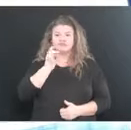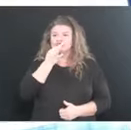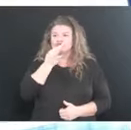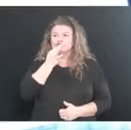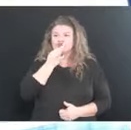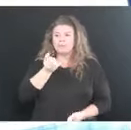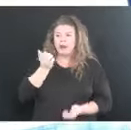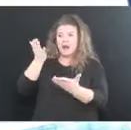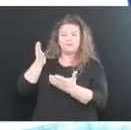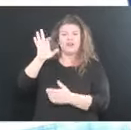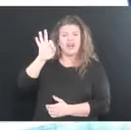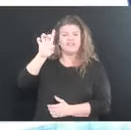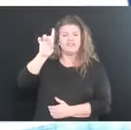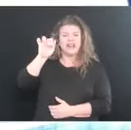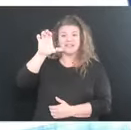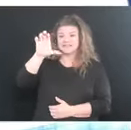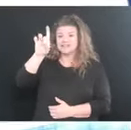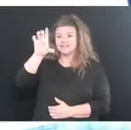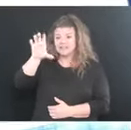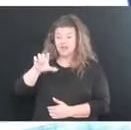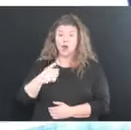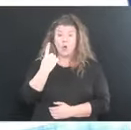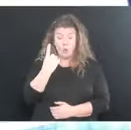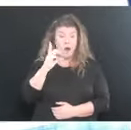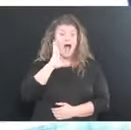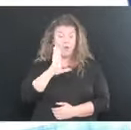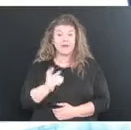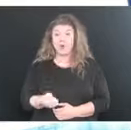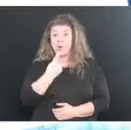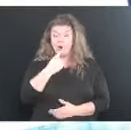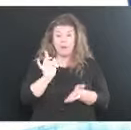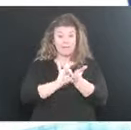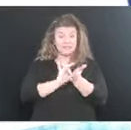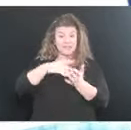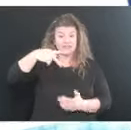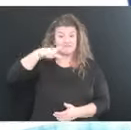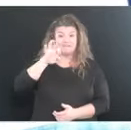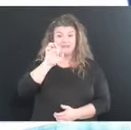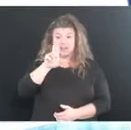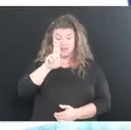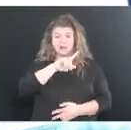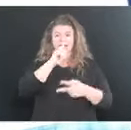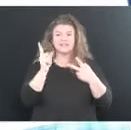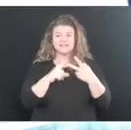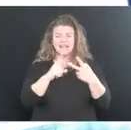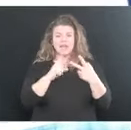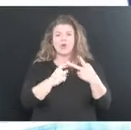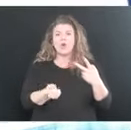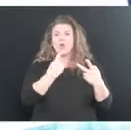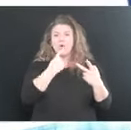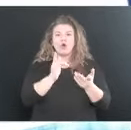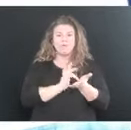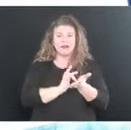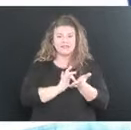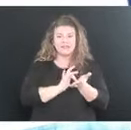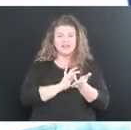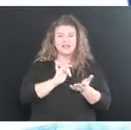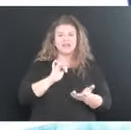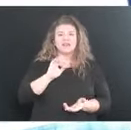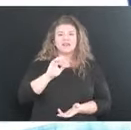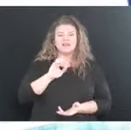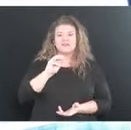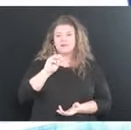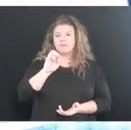the CDC, one, an oral medication from Pfizer and another oral medication from Merck,